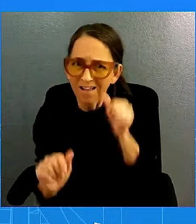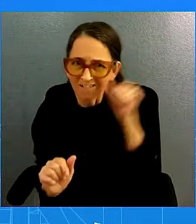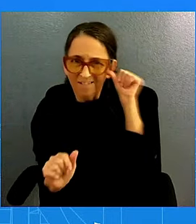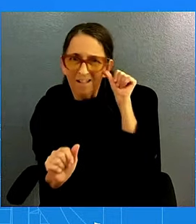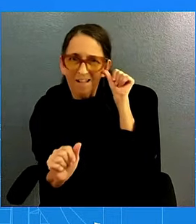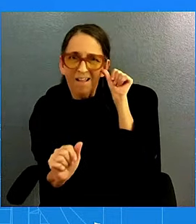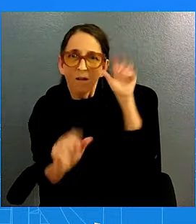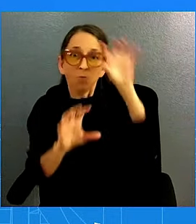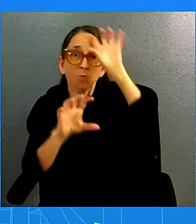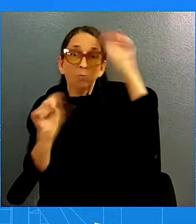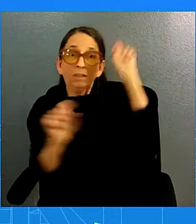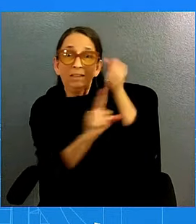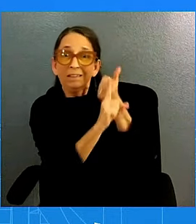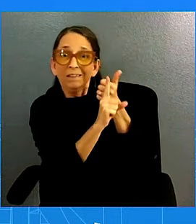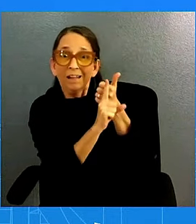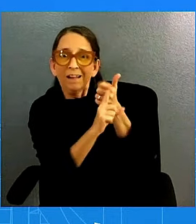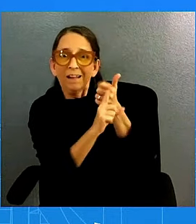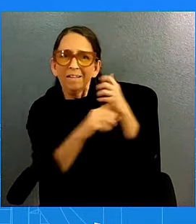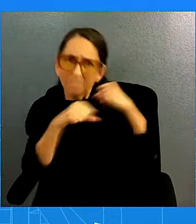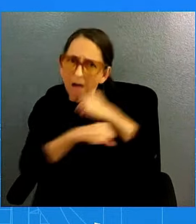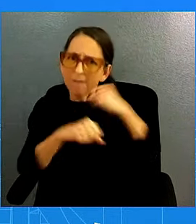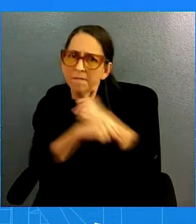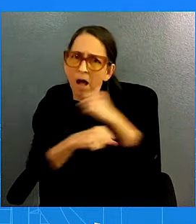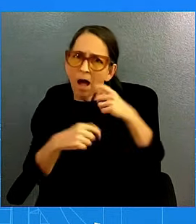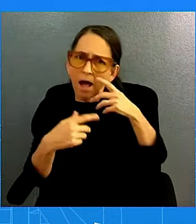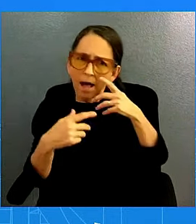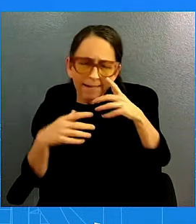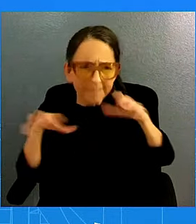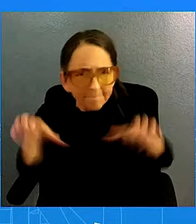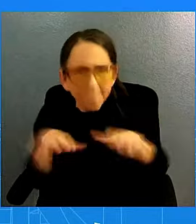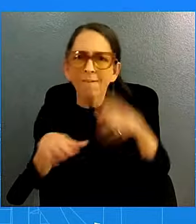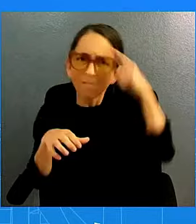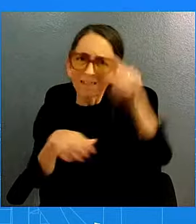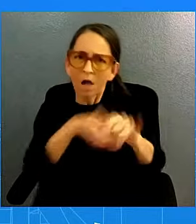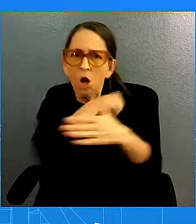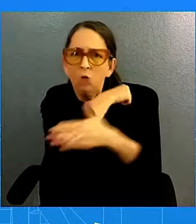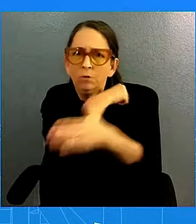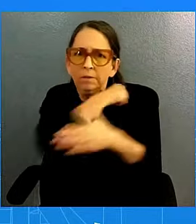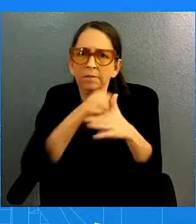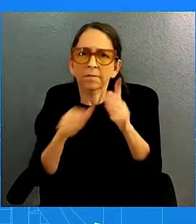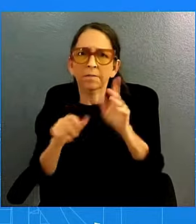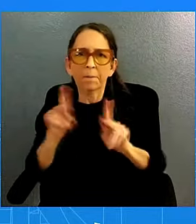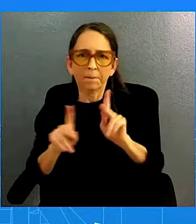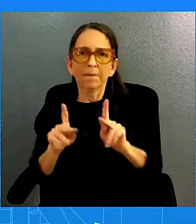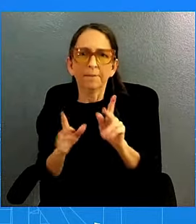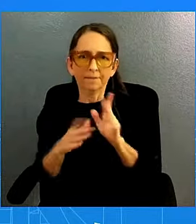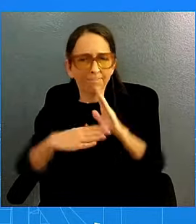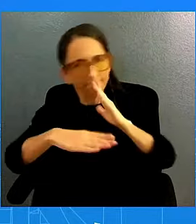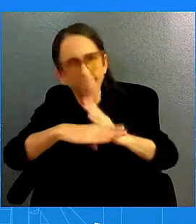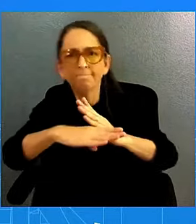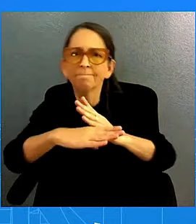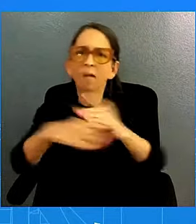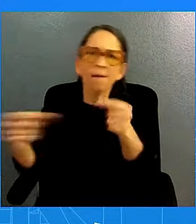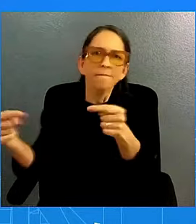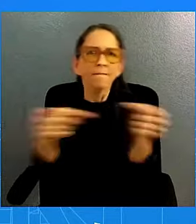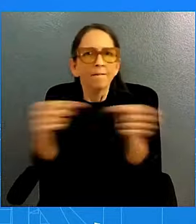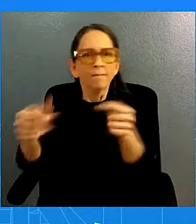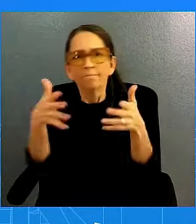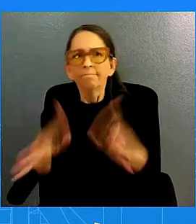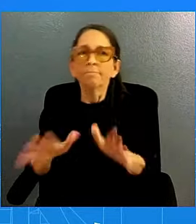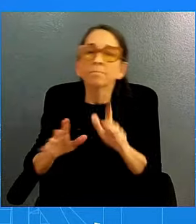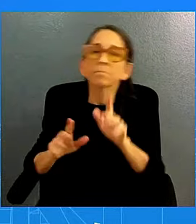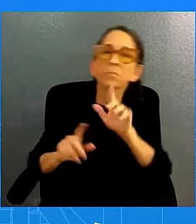for the people of Sudan. We're not going to stop trying to find a way to end this conflict. The President has called on the belligerents to come together. Are they listening, John?